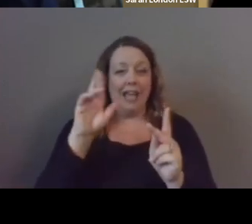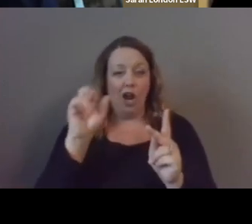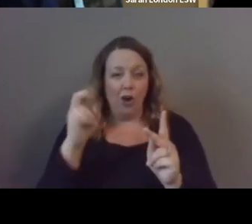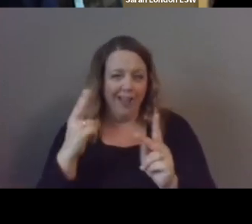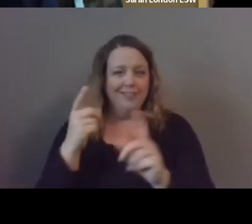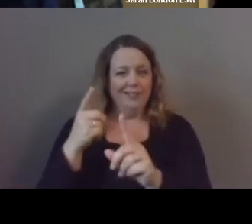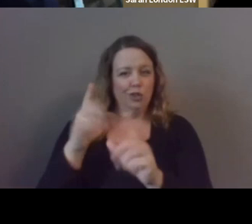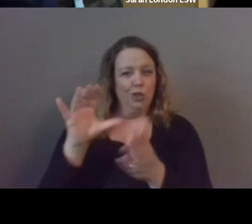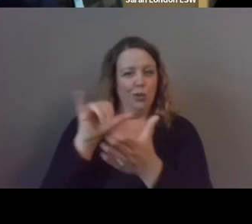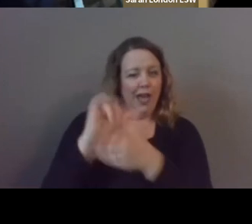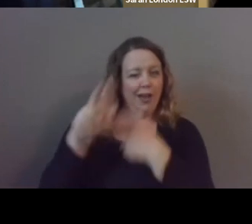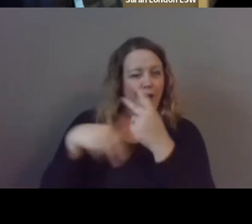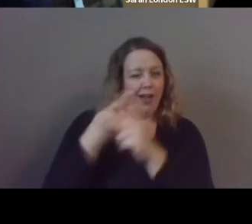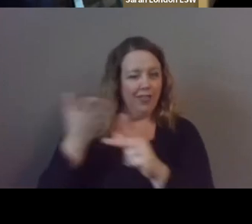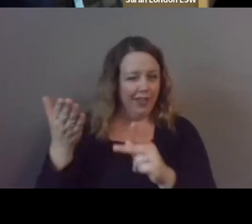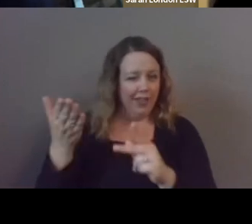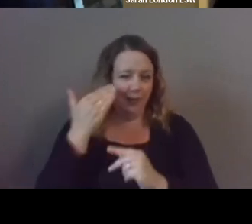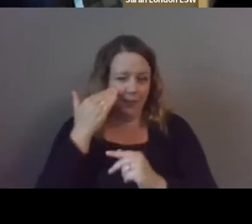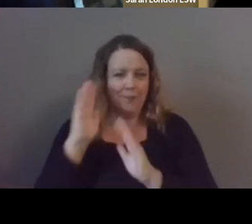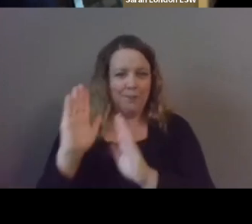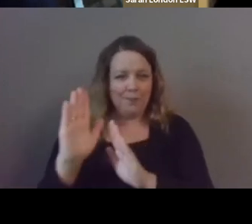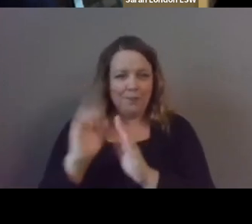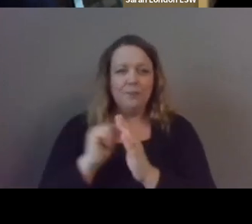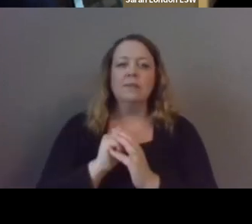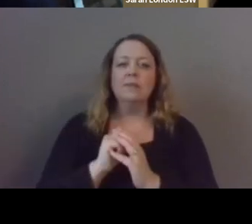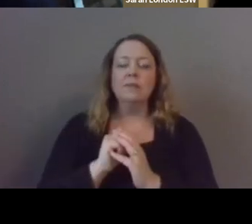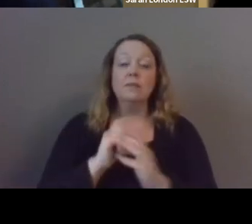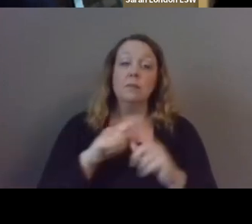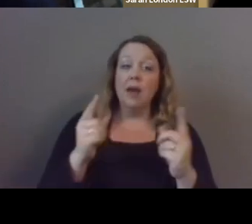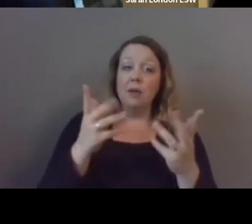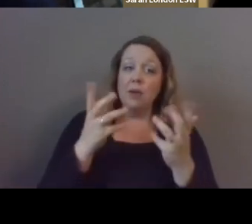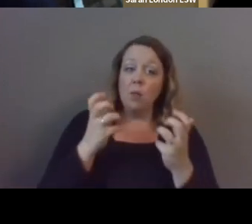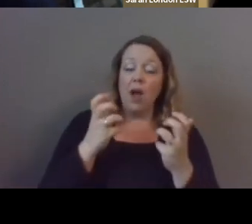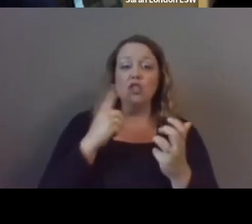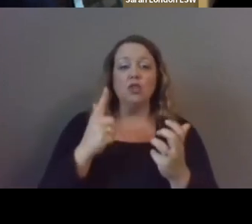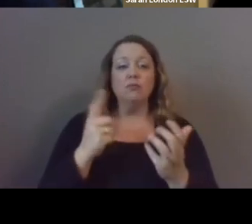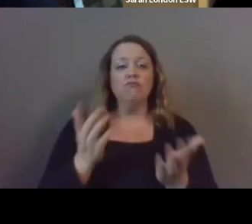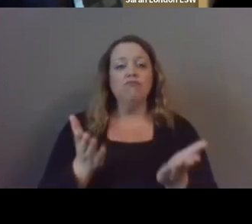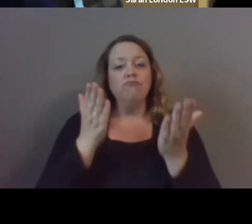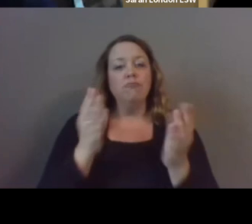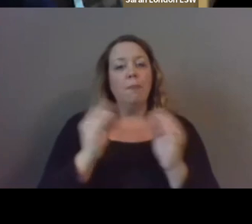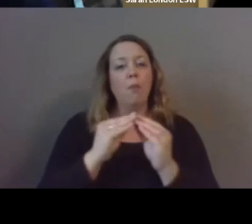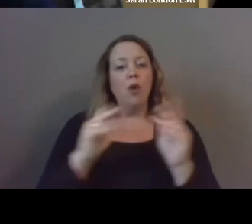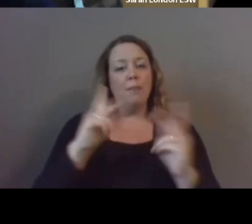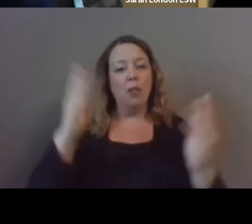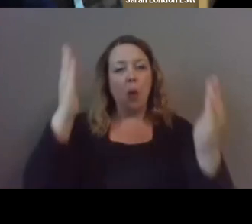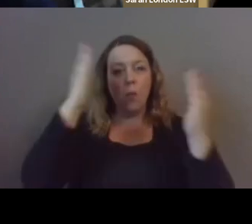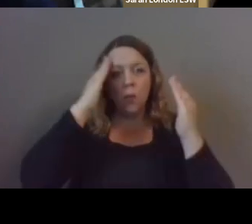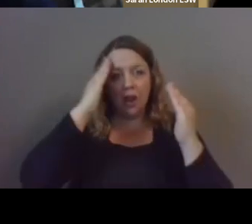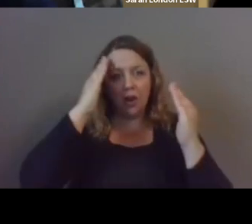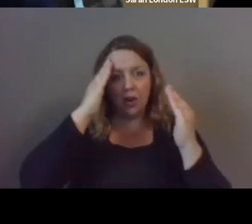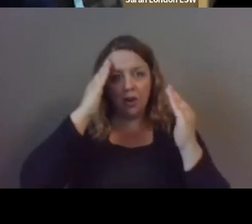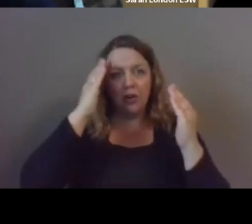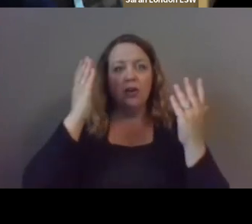to do that type of stuff um but we do want to raise awareness and make it um